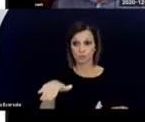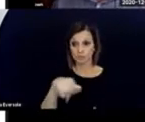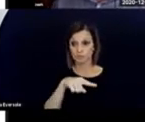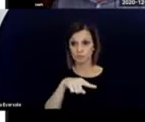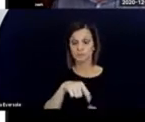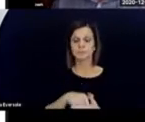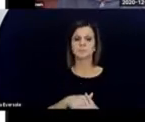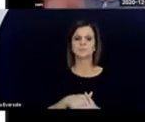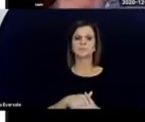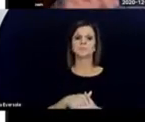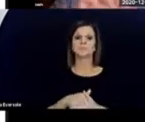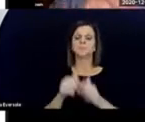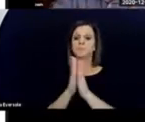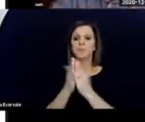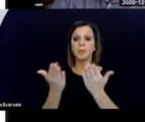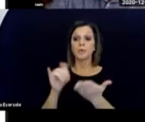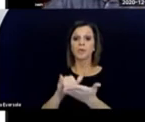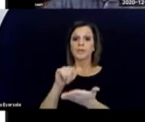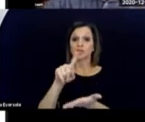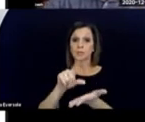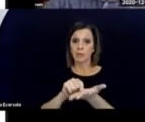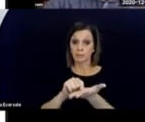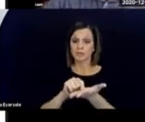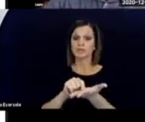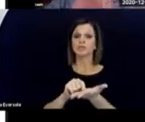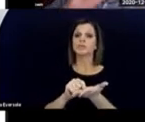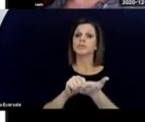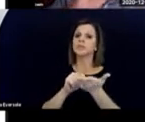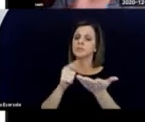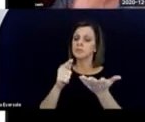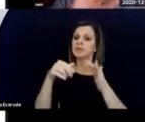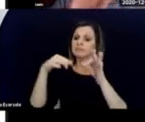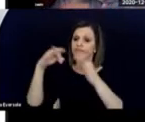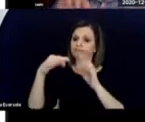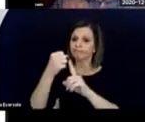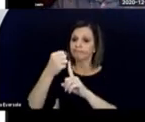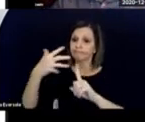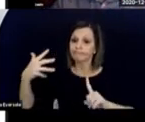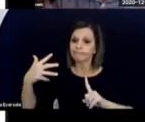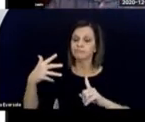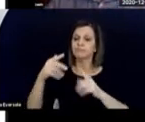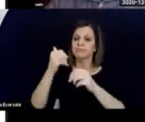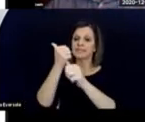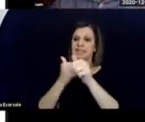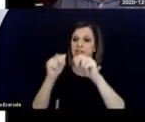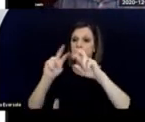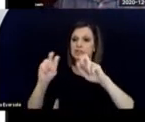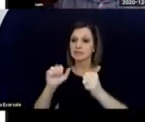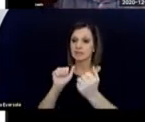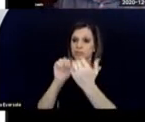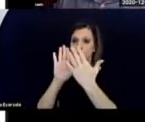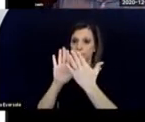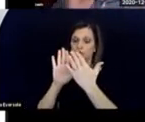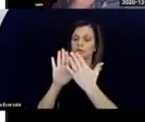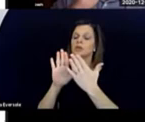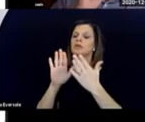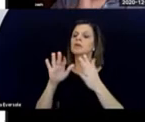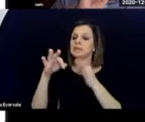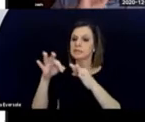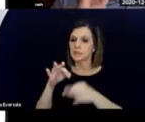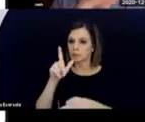And the booklet she published details each assessment approach,